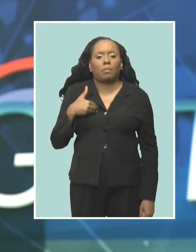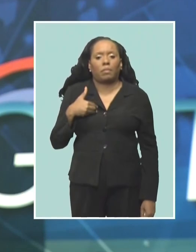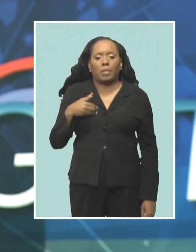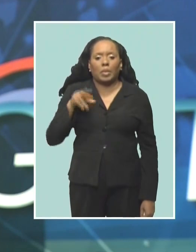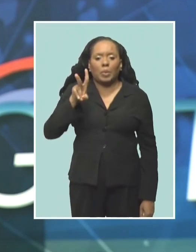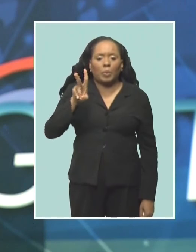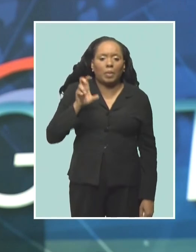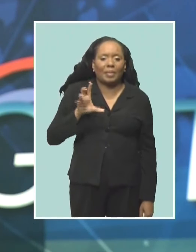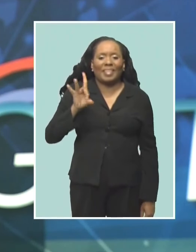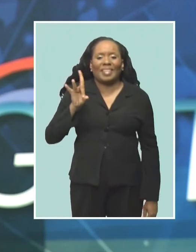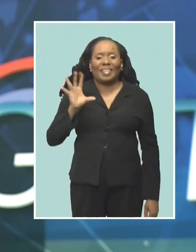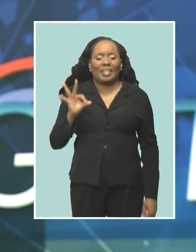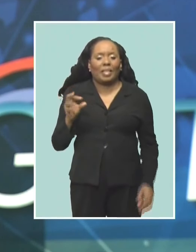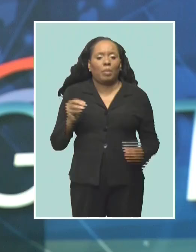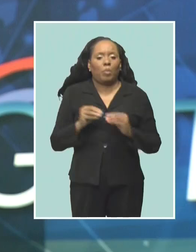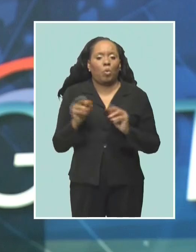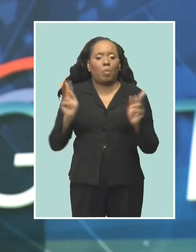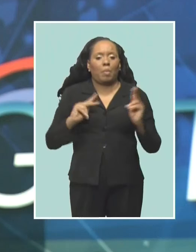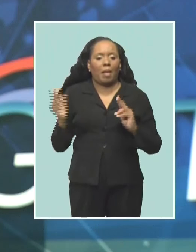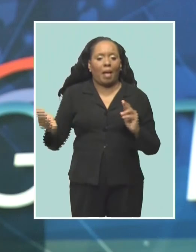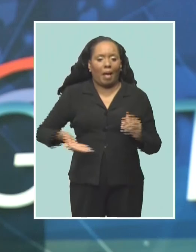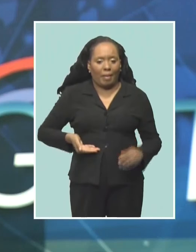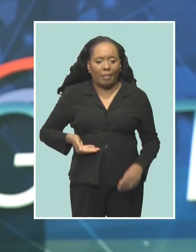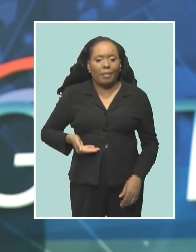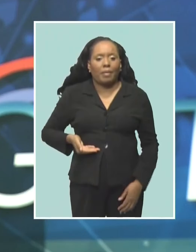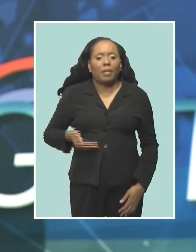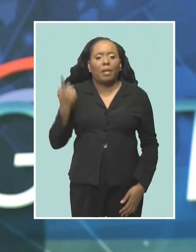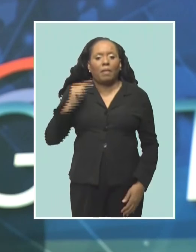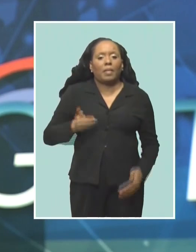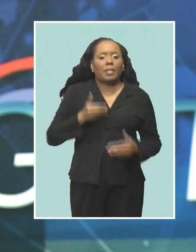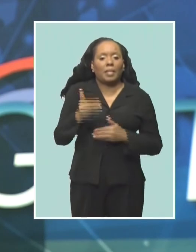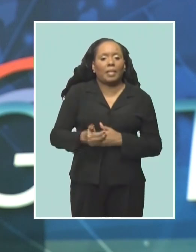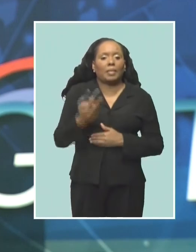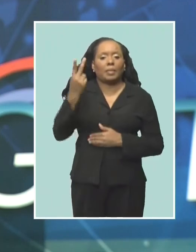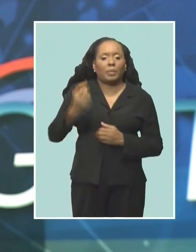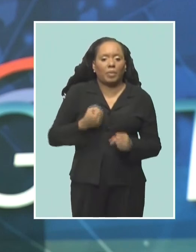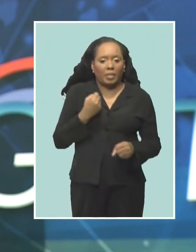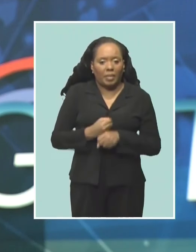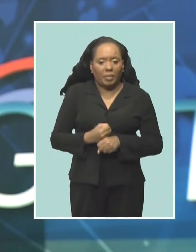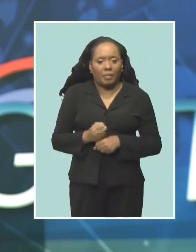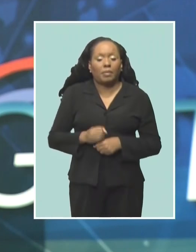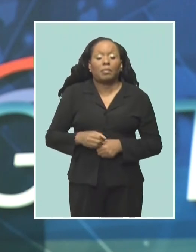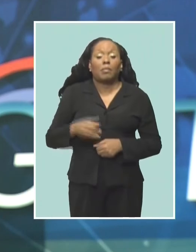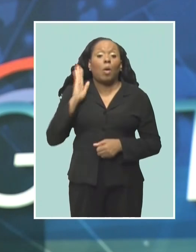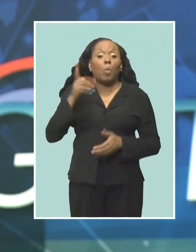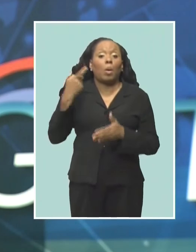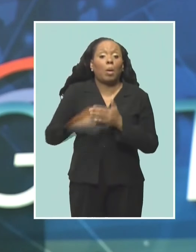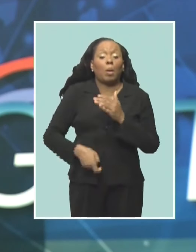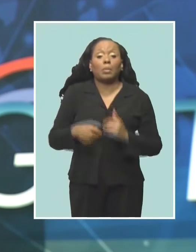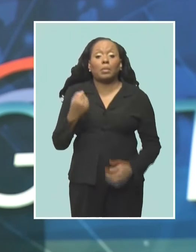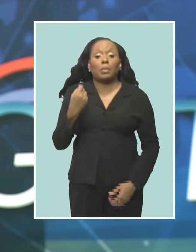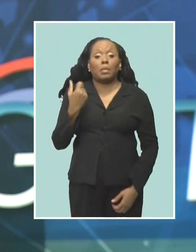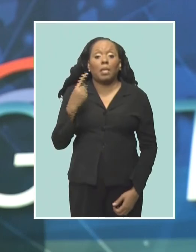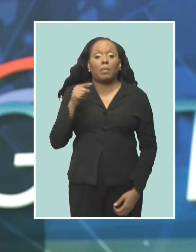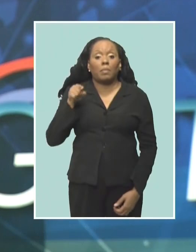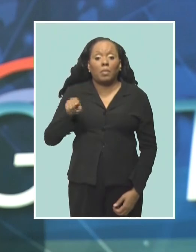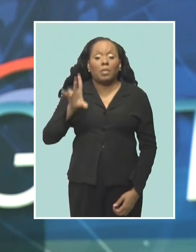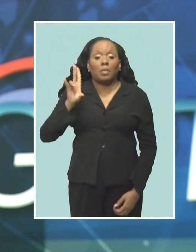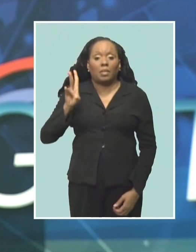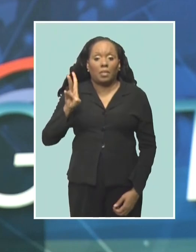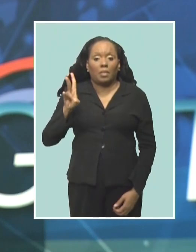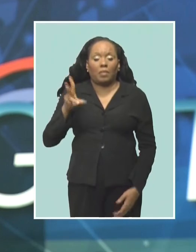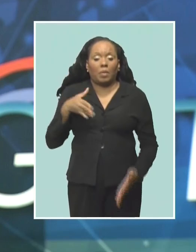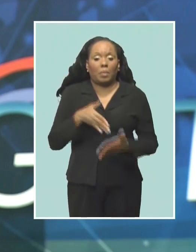financial years at a cost of approximately $11.7 million. Chief Operations Officer of the QEH, Dr. Christine